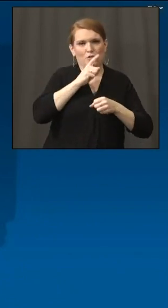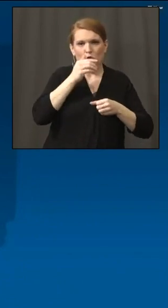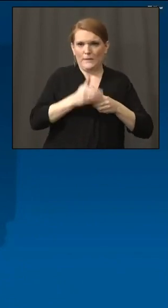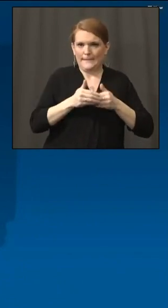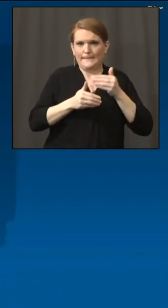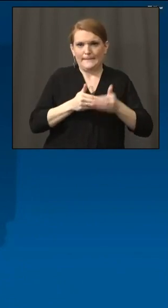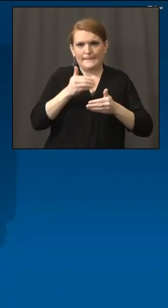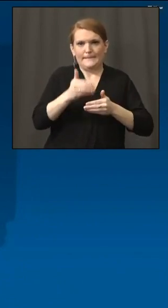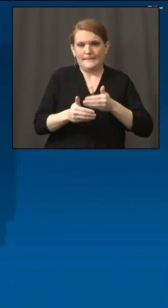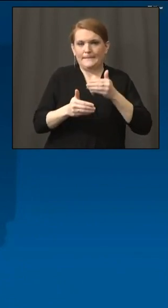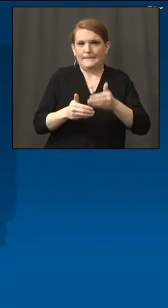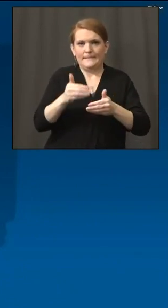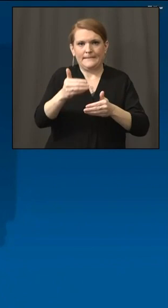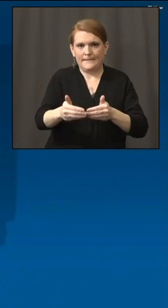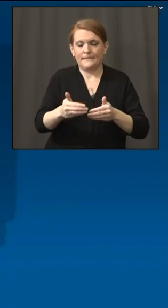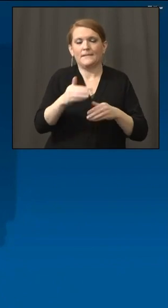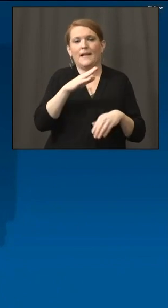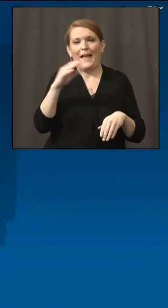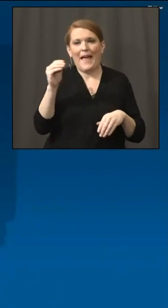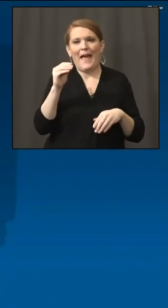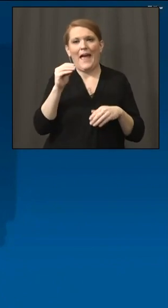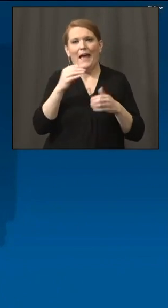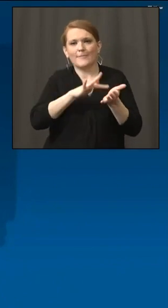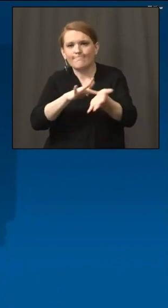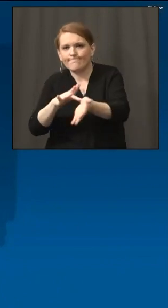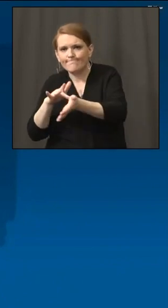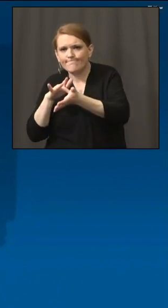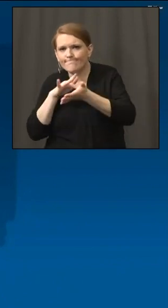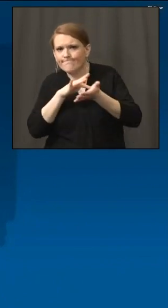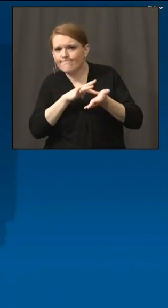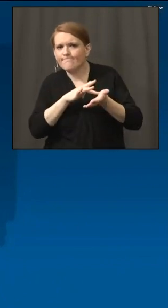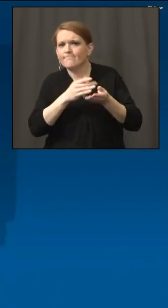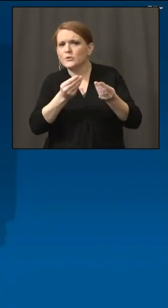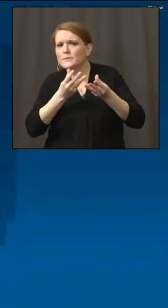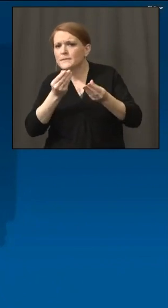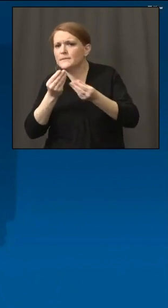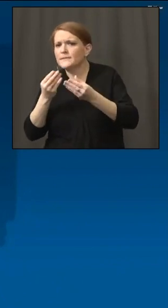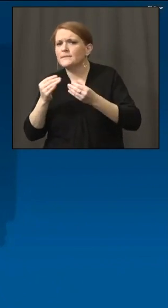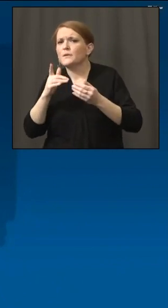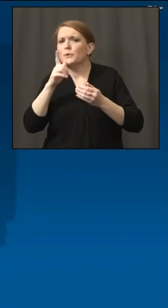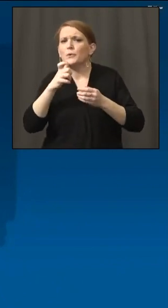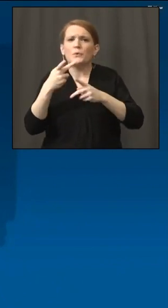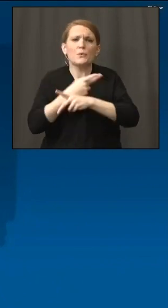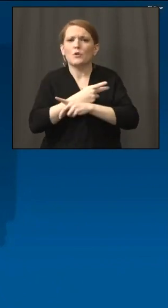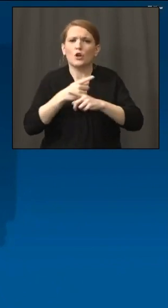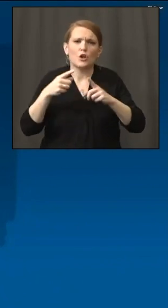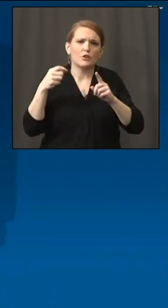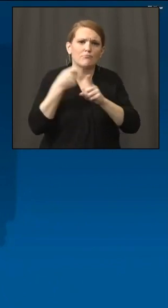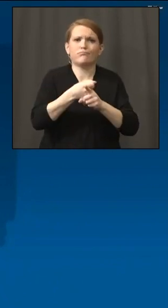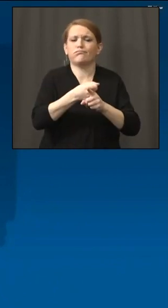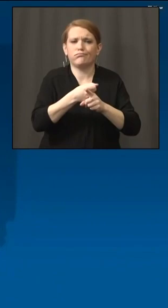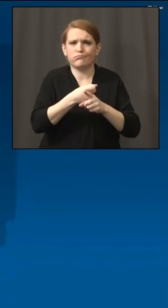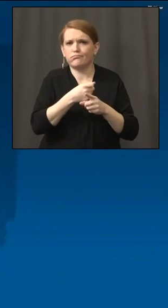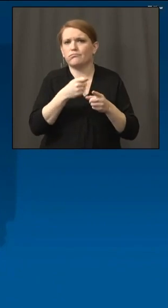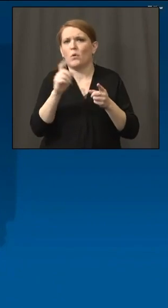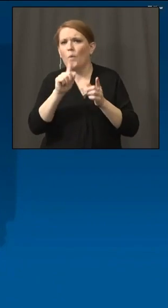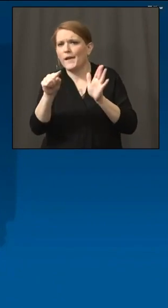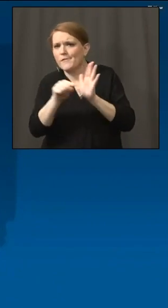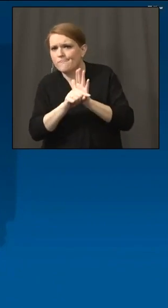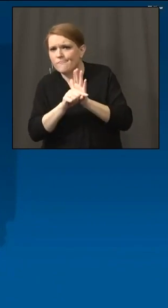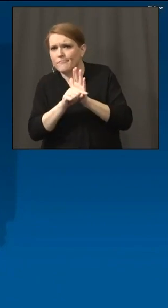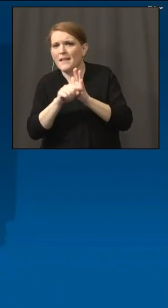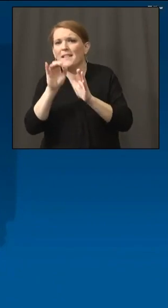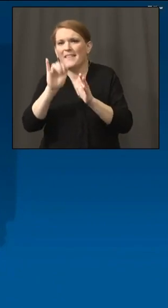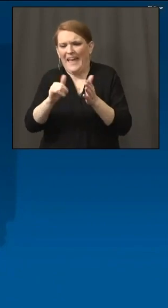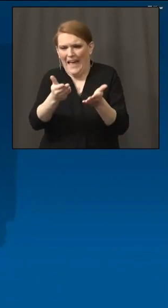surveys to inform, you know, what the economic harm and loss is that then informs our policies and investments. So